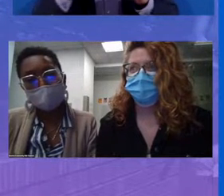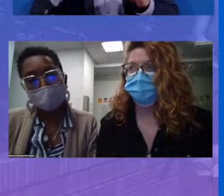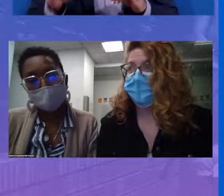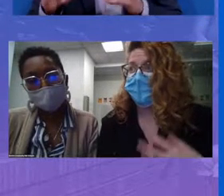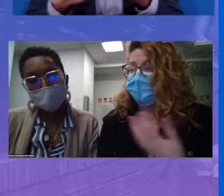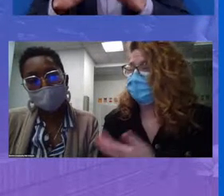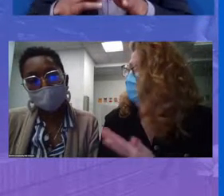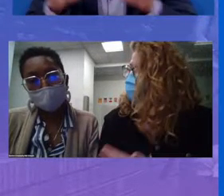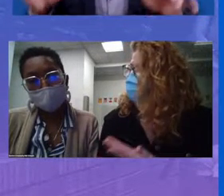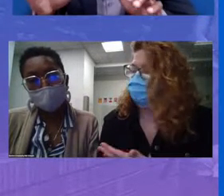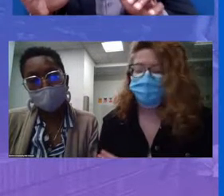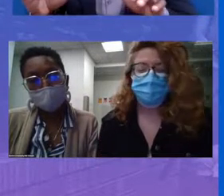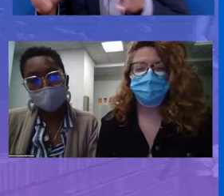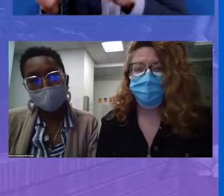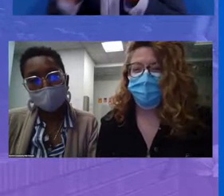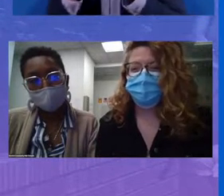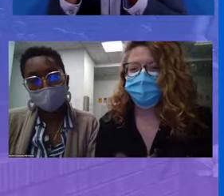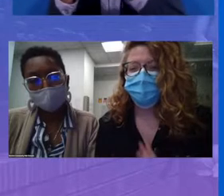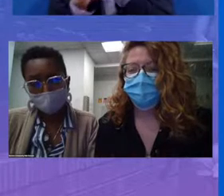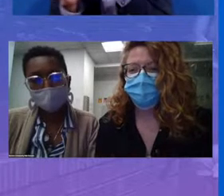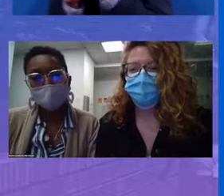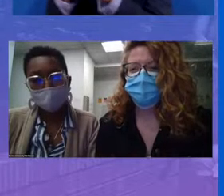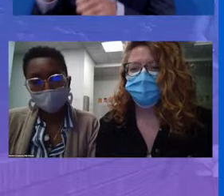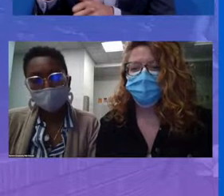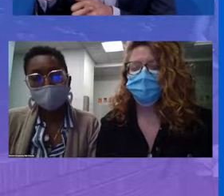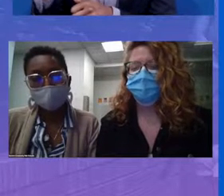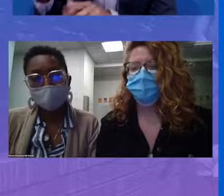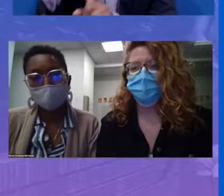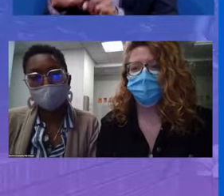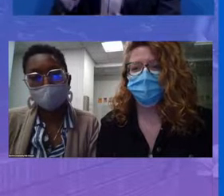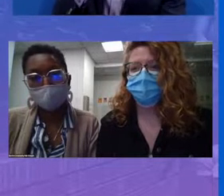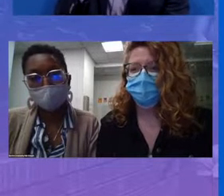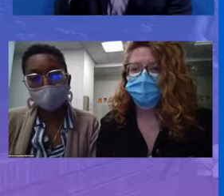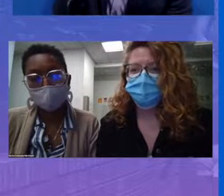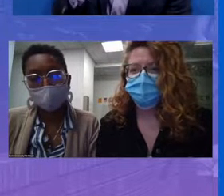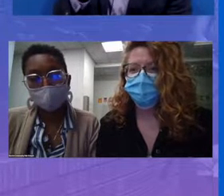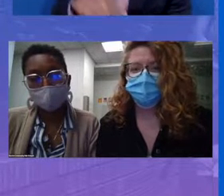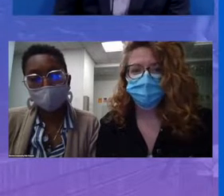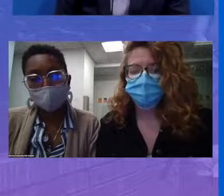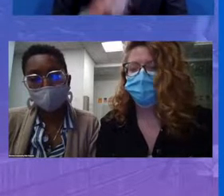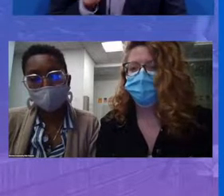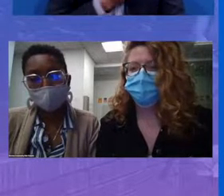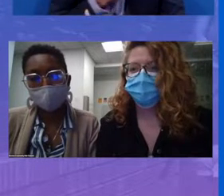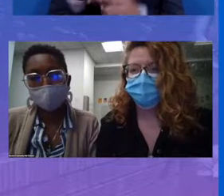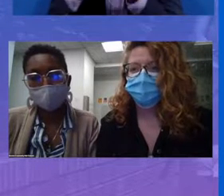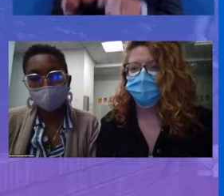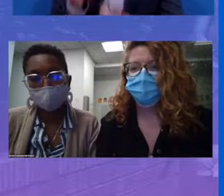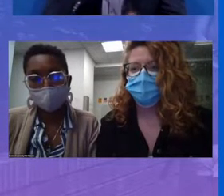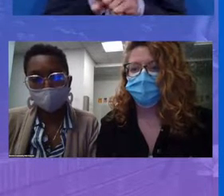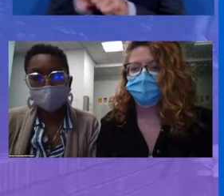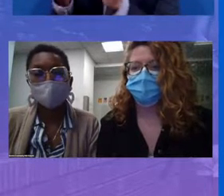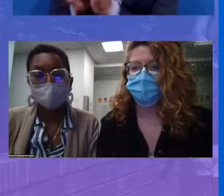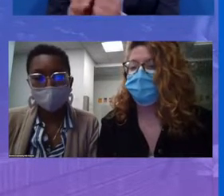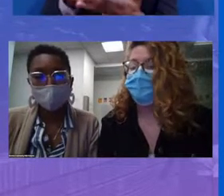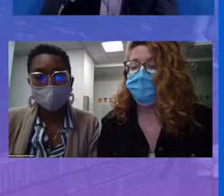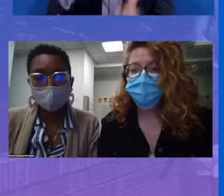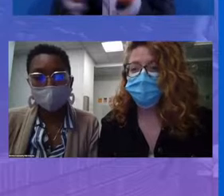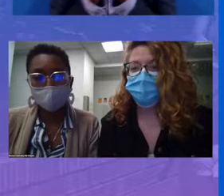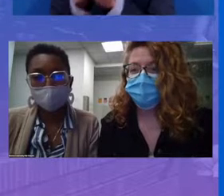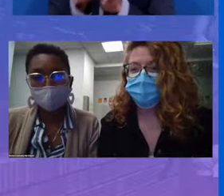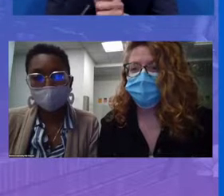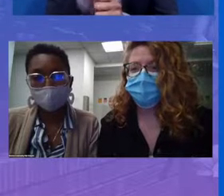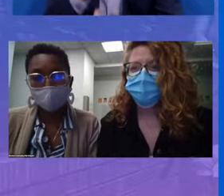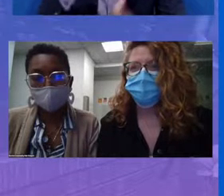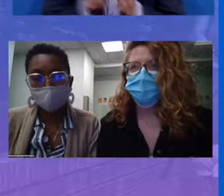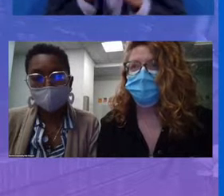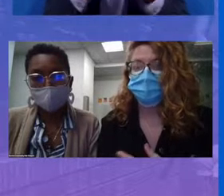connected with both the YMCA and BPS. Our coordinators work together, learn together, and we're really building